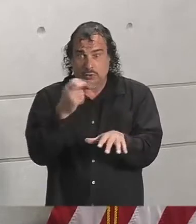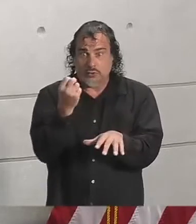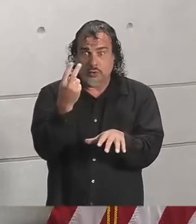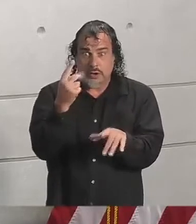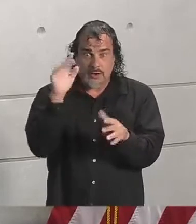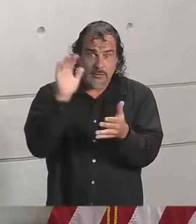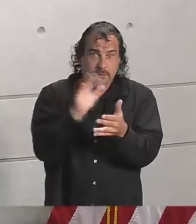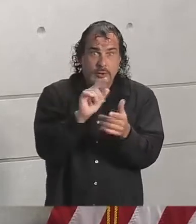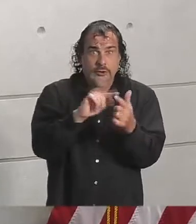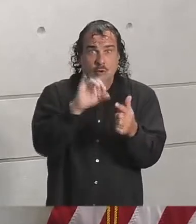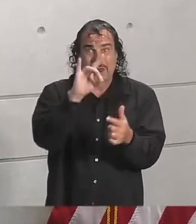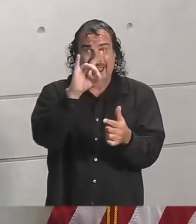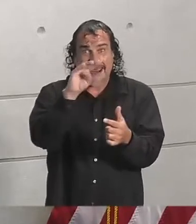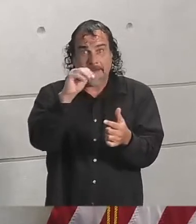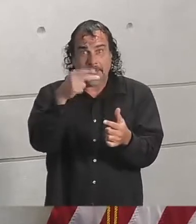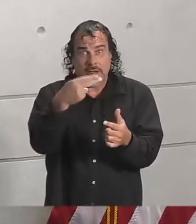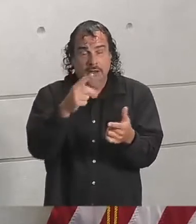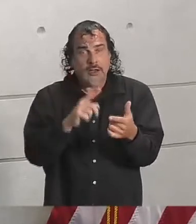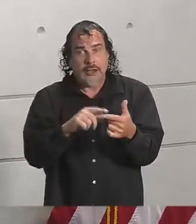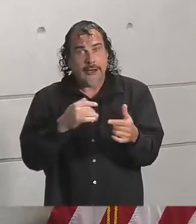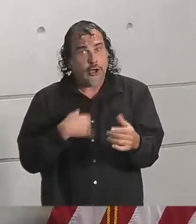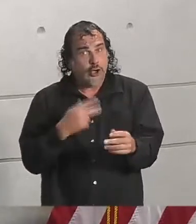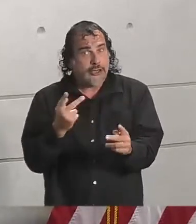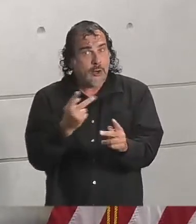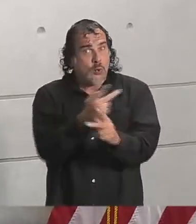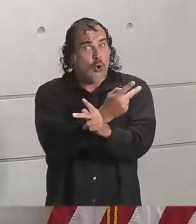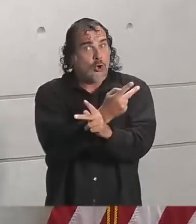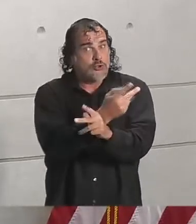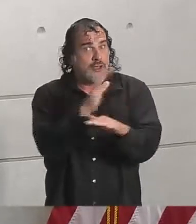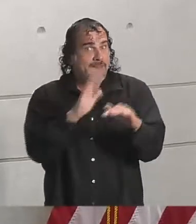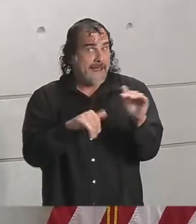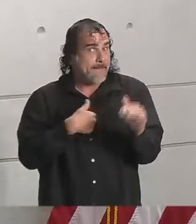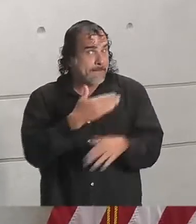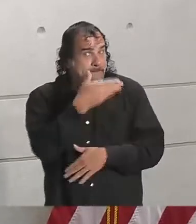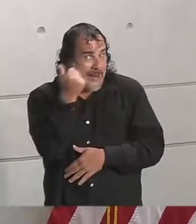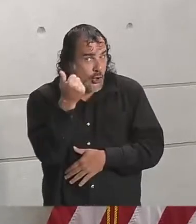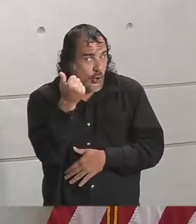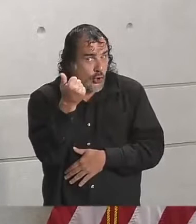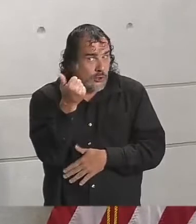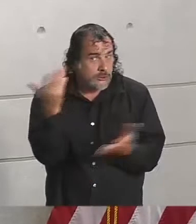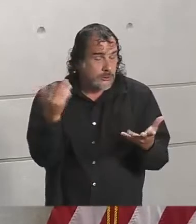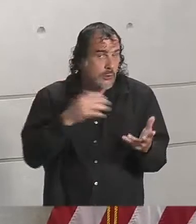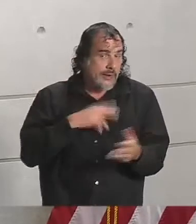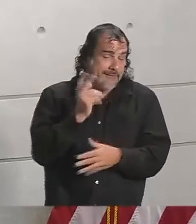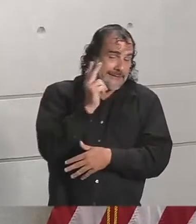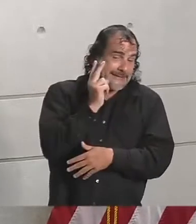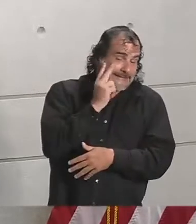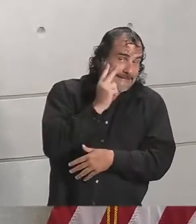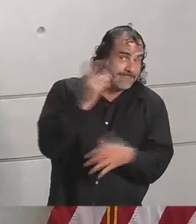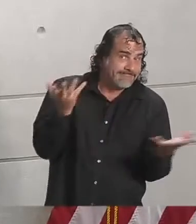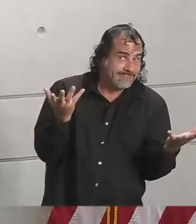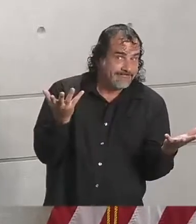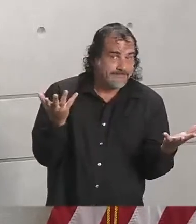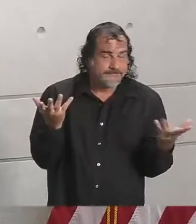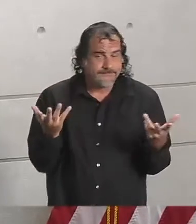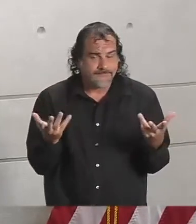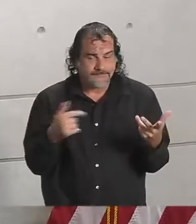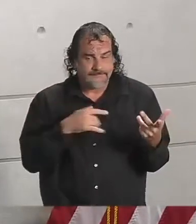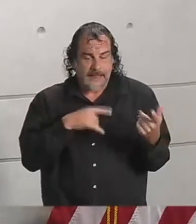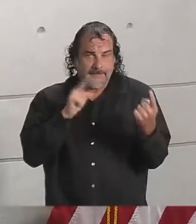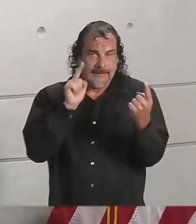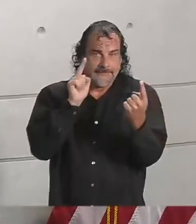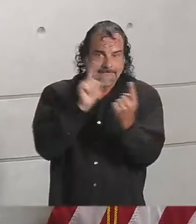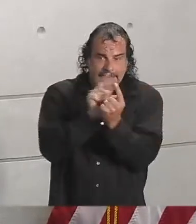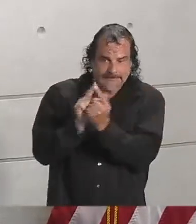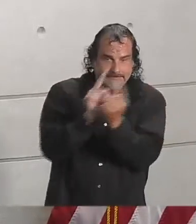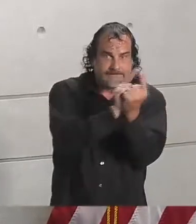miles an hour, it could get worse before it gets better. We'll just have to see. I have met this morning